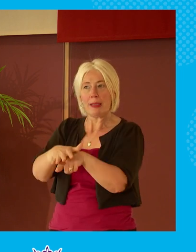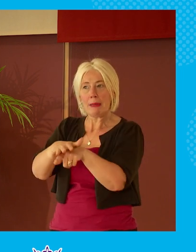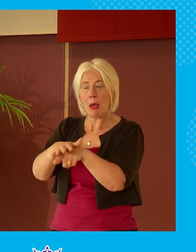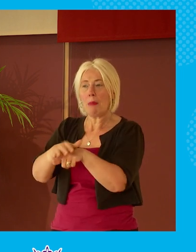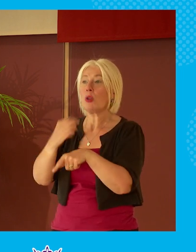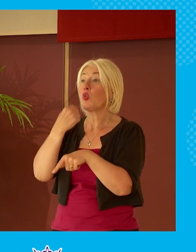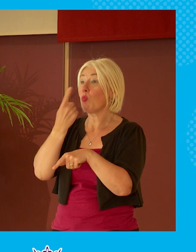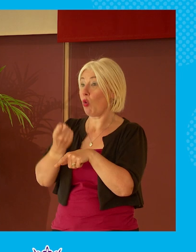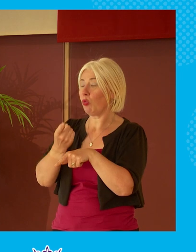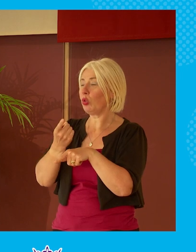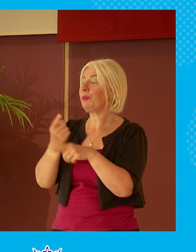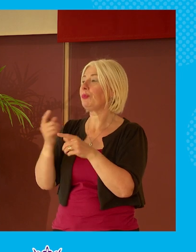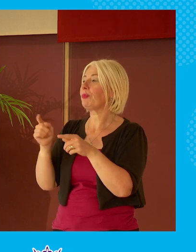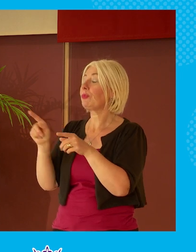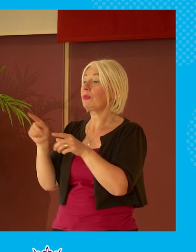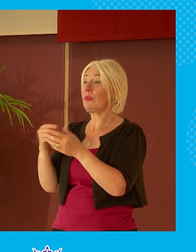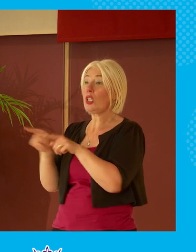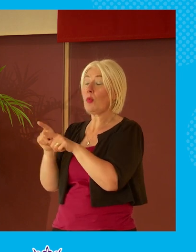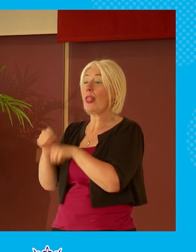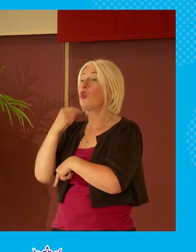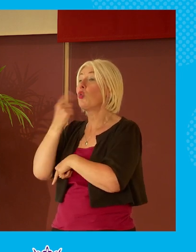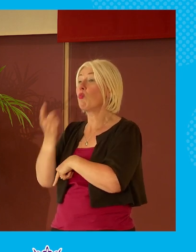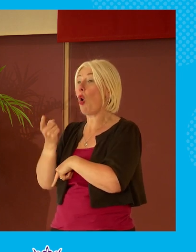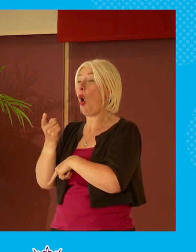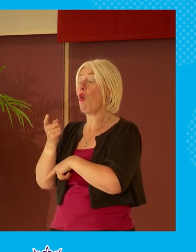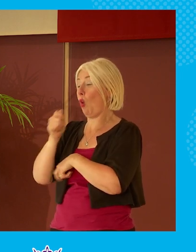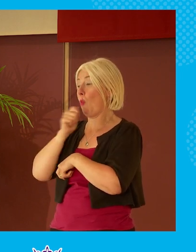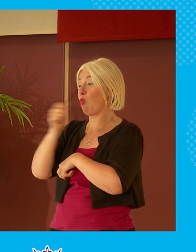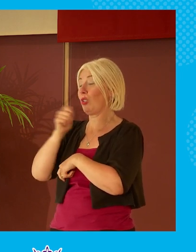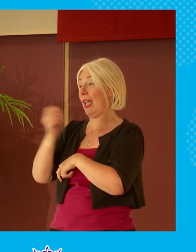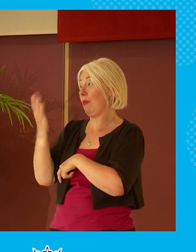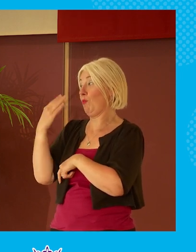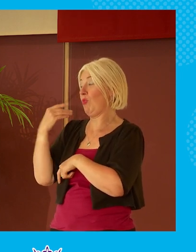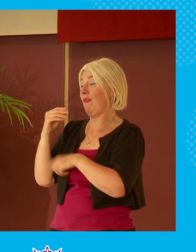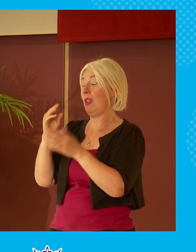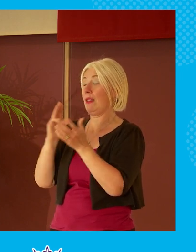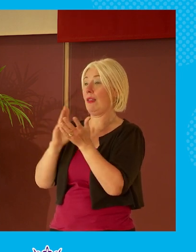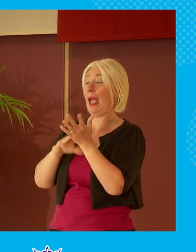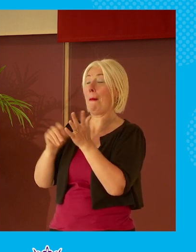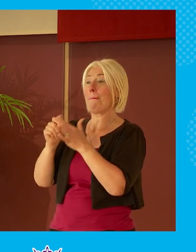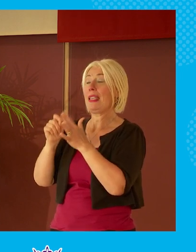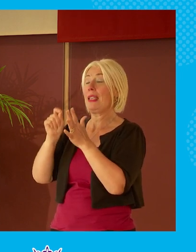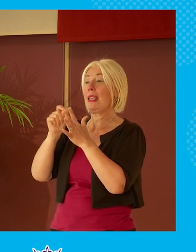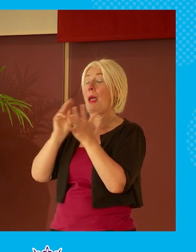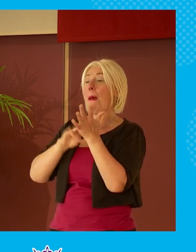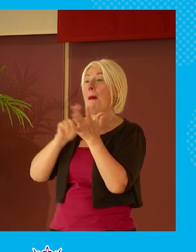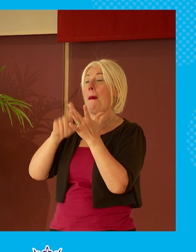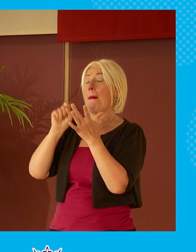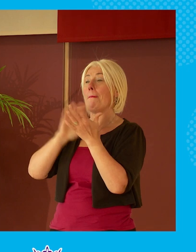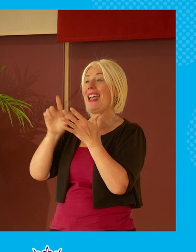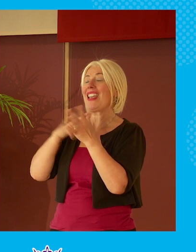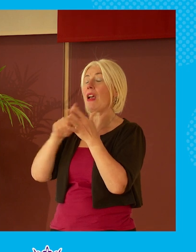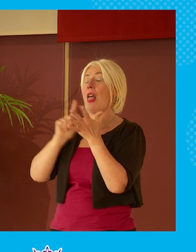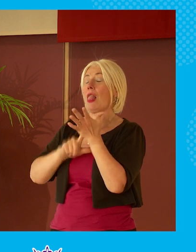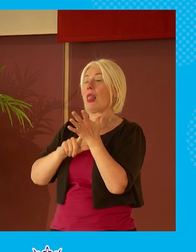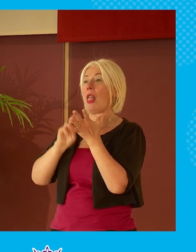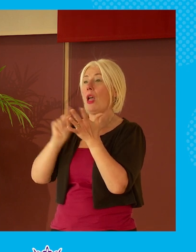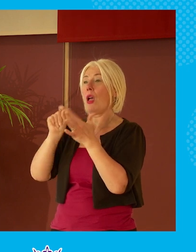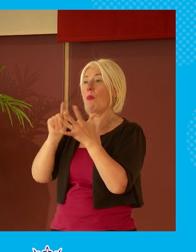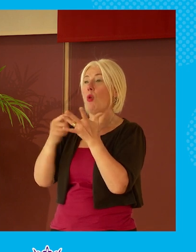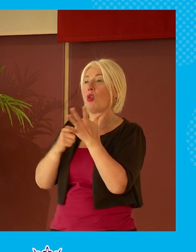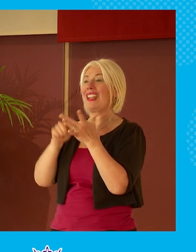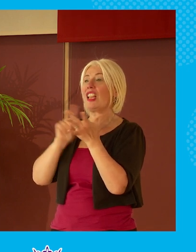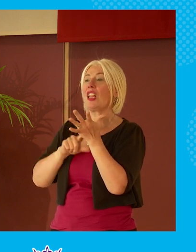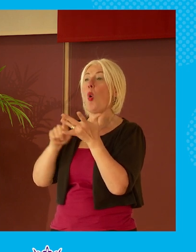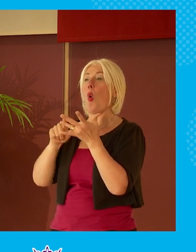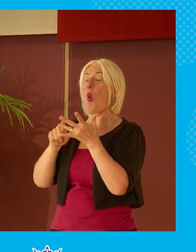have an in conversation with broadcaster and former politician michael pertillo and a panel on talking to boys and